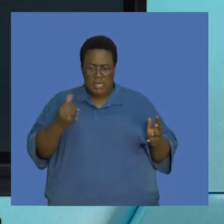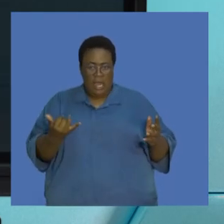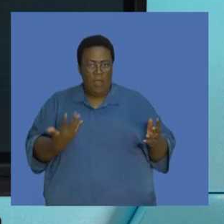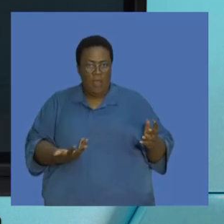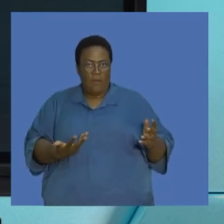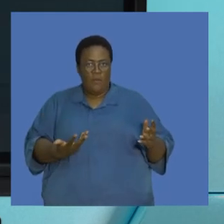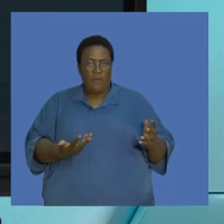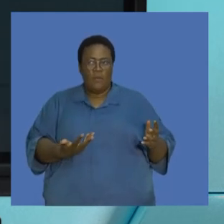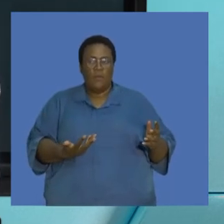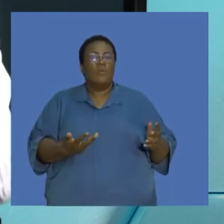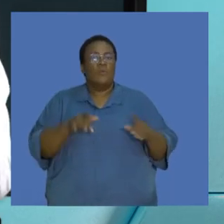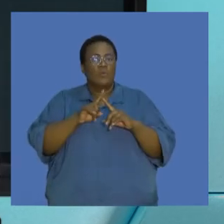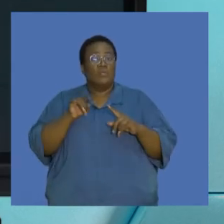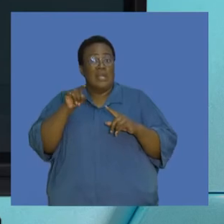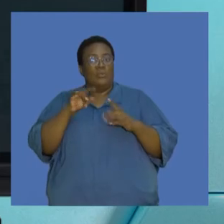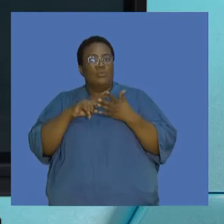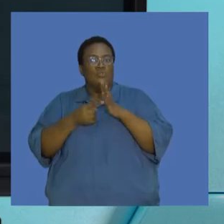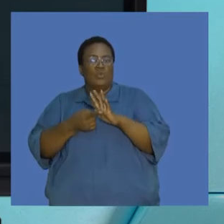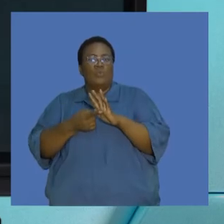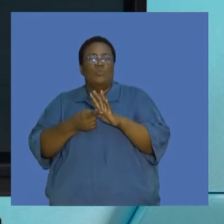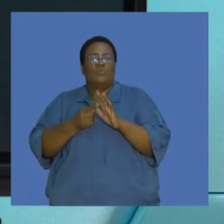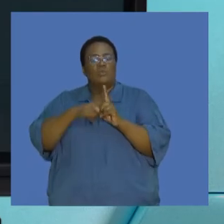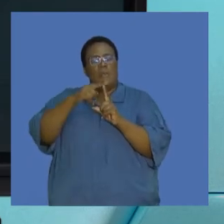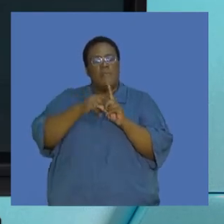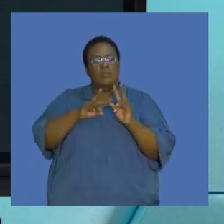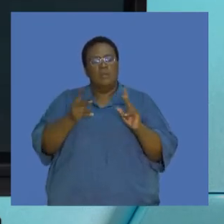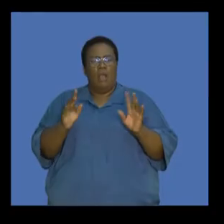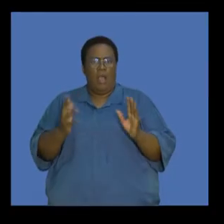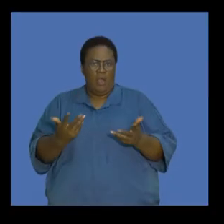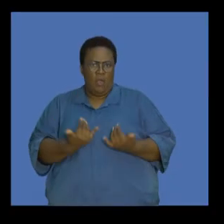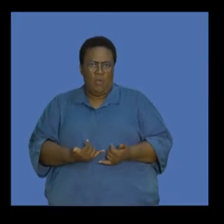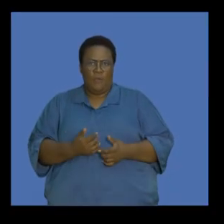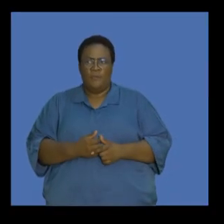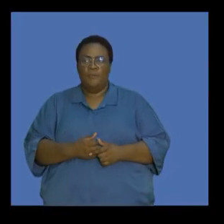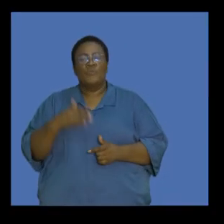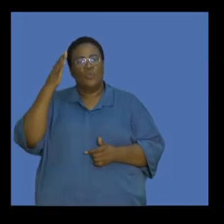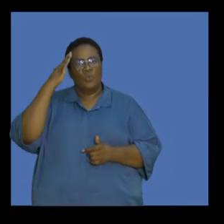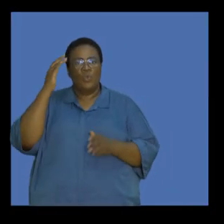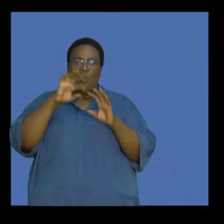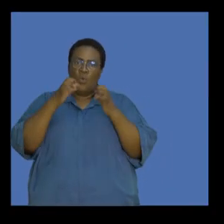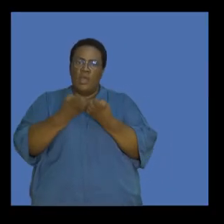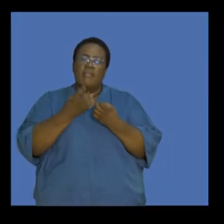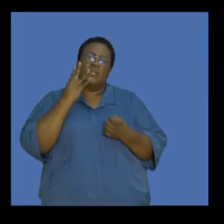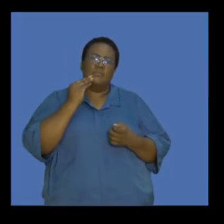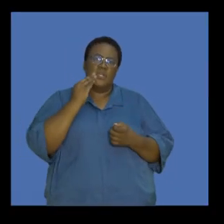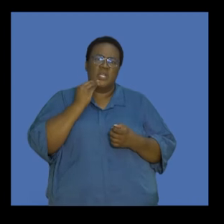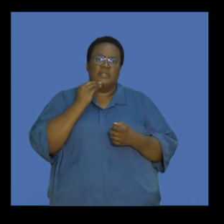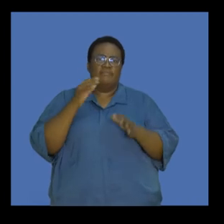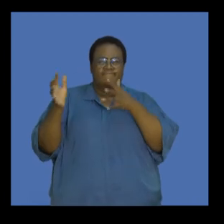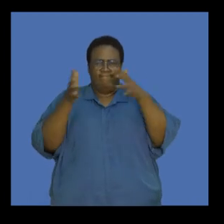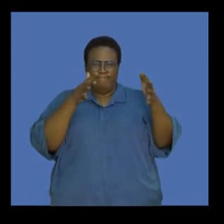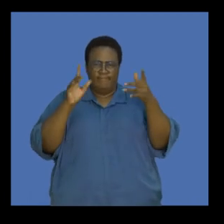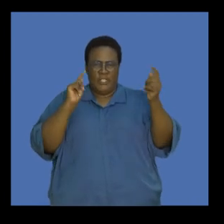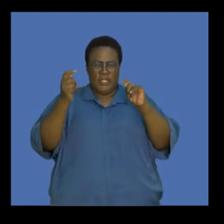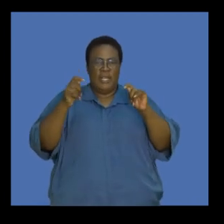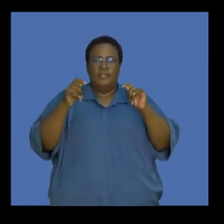essentially will talk to, one, the difference in the temperatures. So we know that the earth has experienced climate change in the